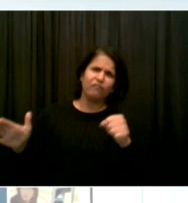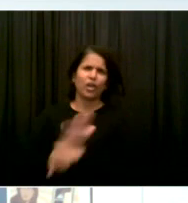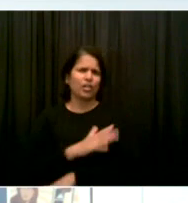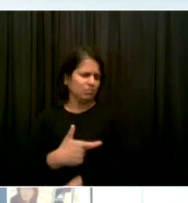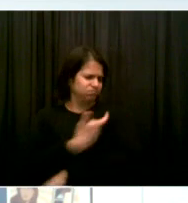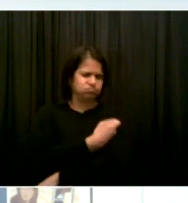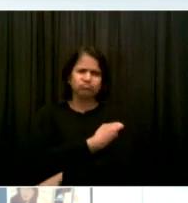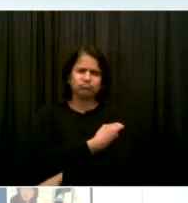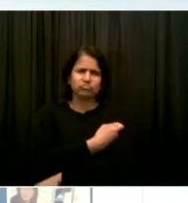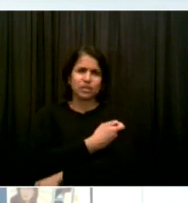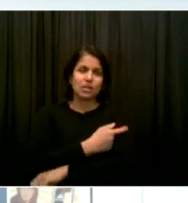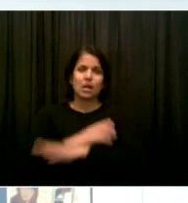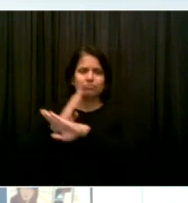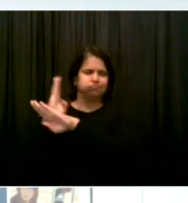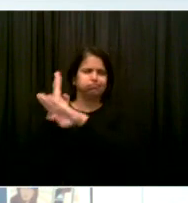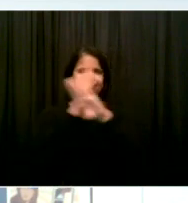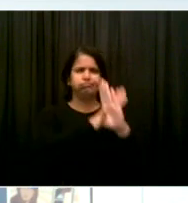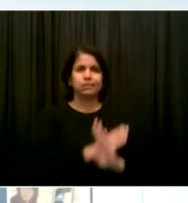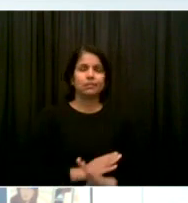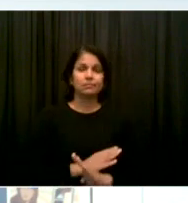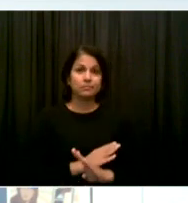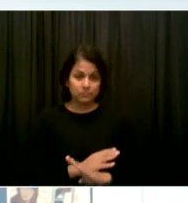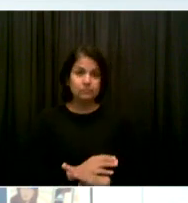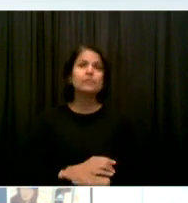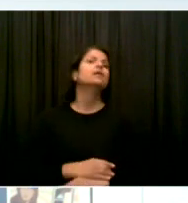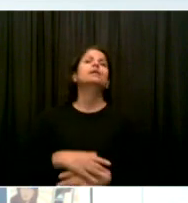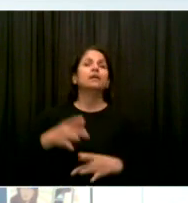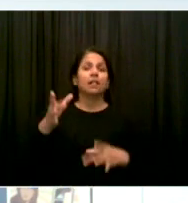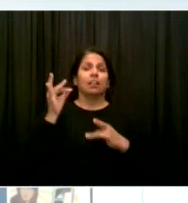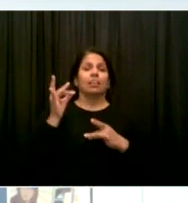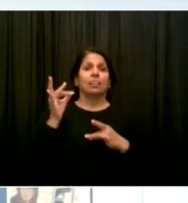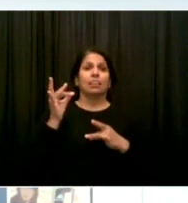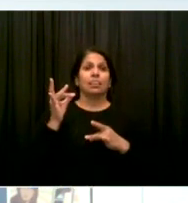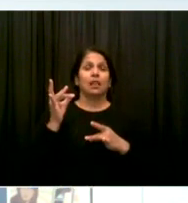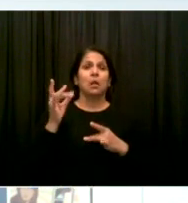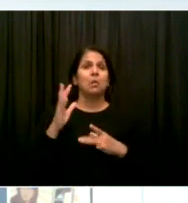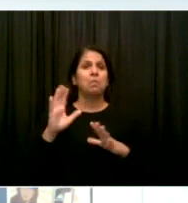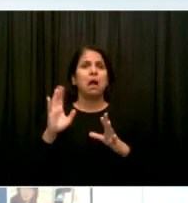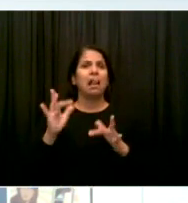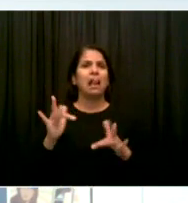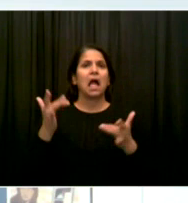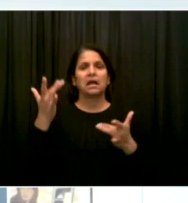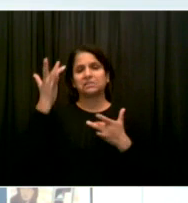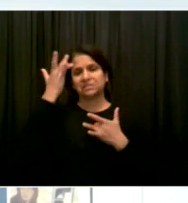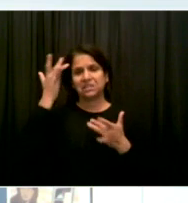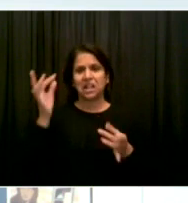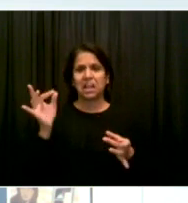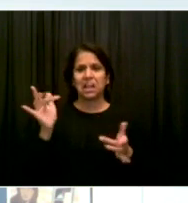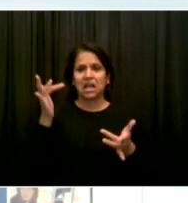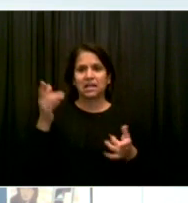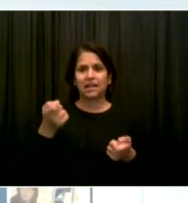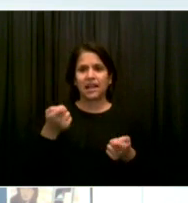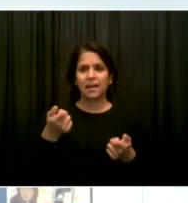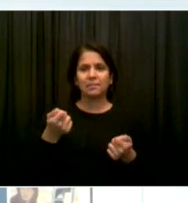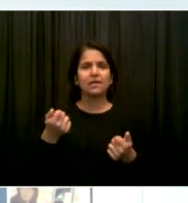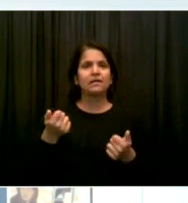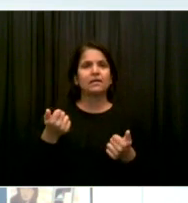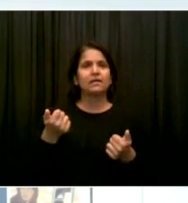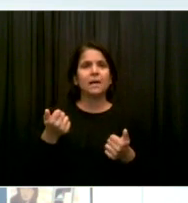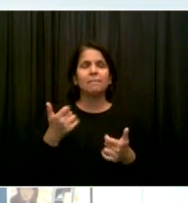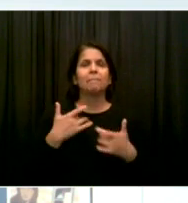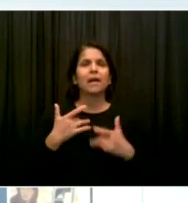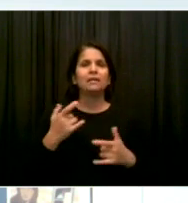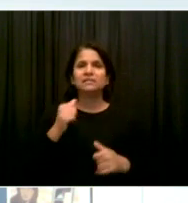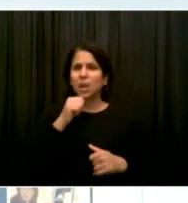to have a significant protection against severe disease. That means needing oxygen or a hospital bed or a